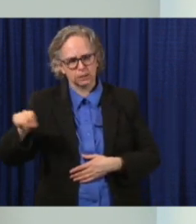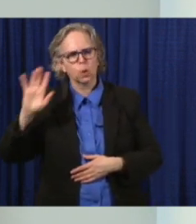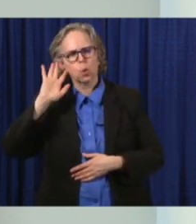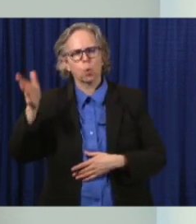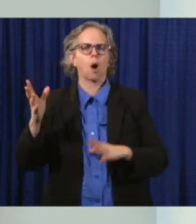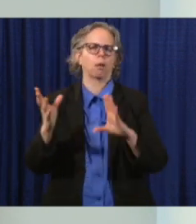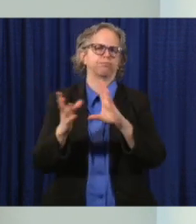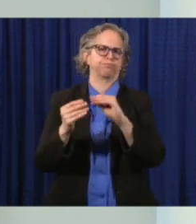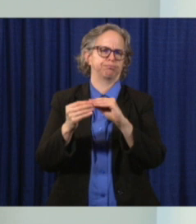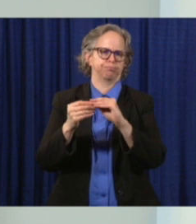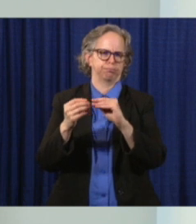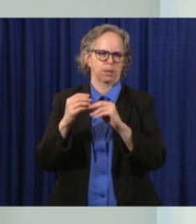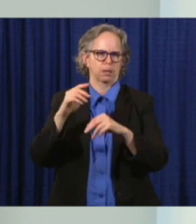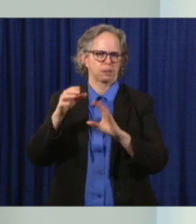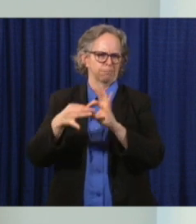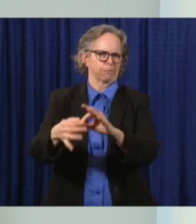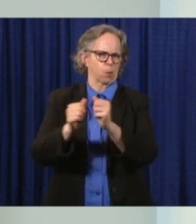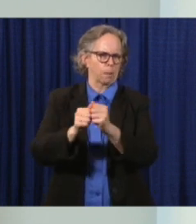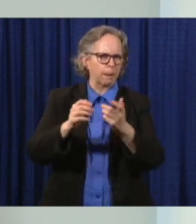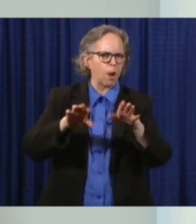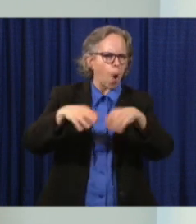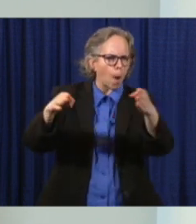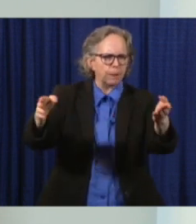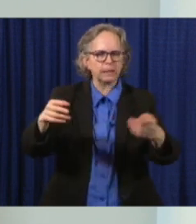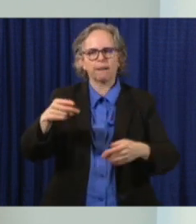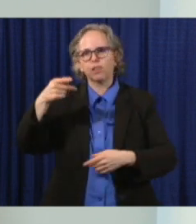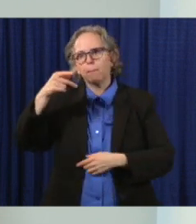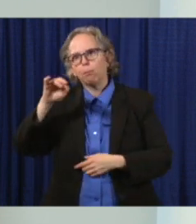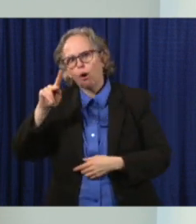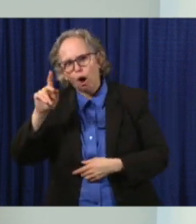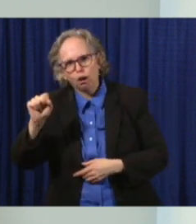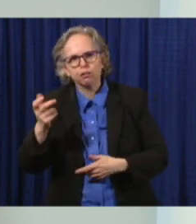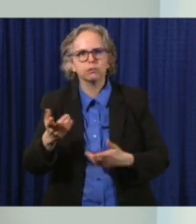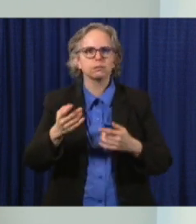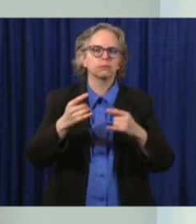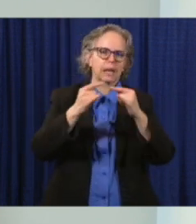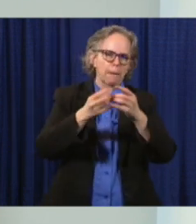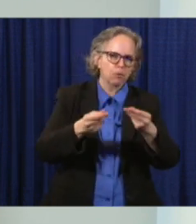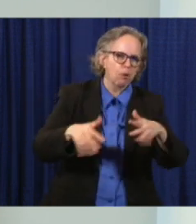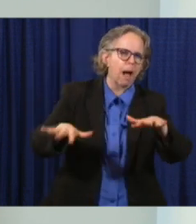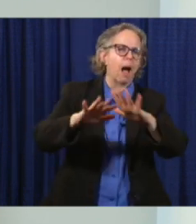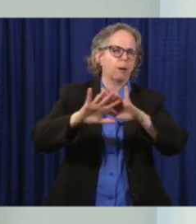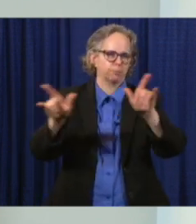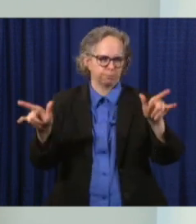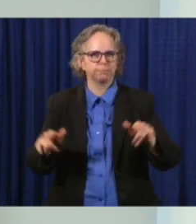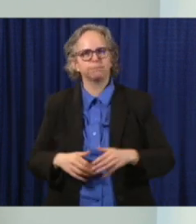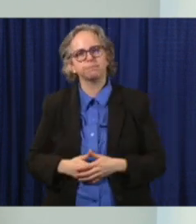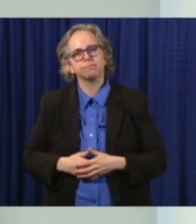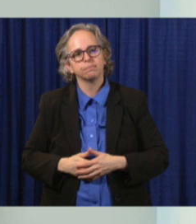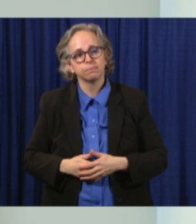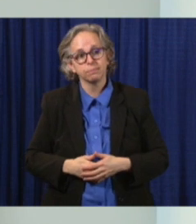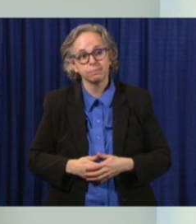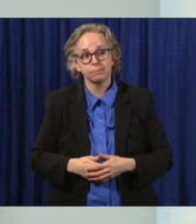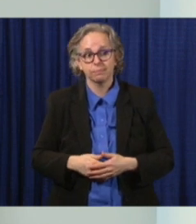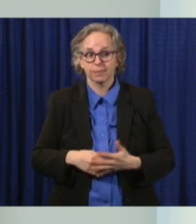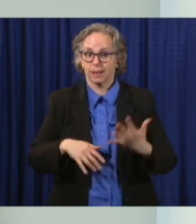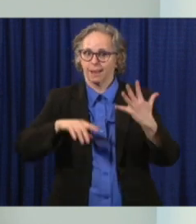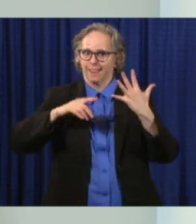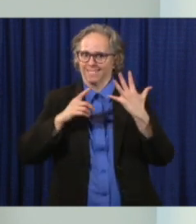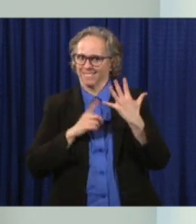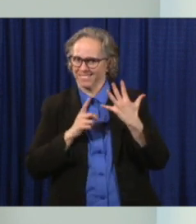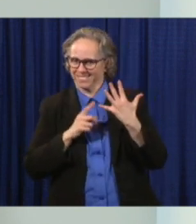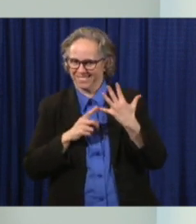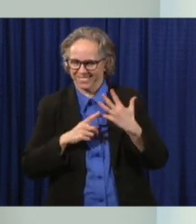that will be available on the website as well. Next group that we've worked with